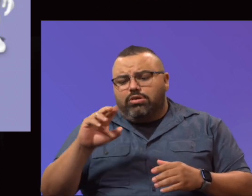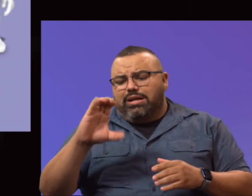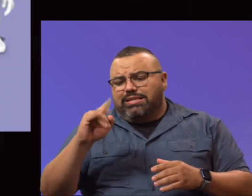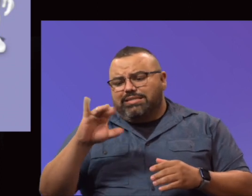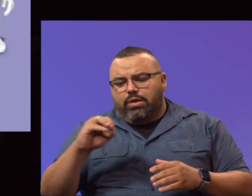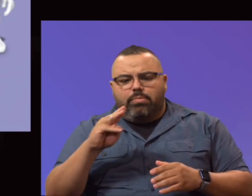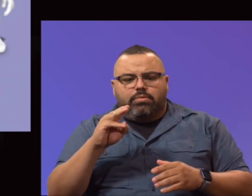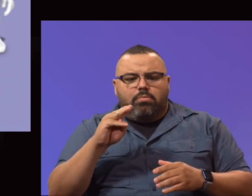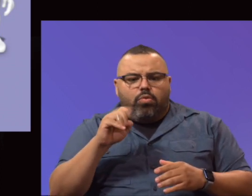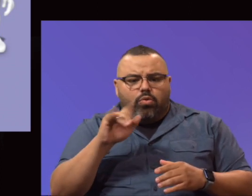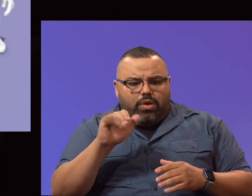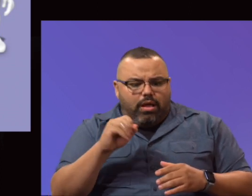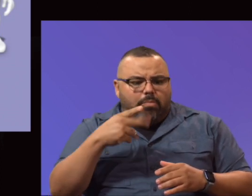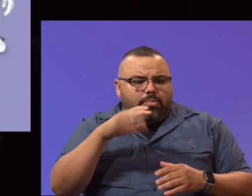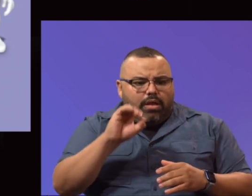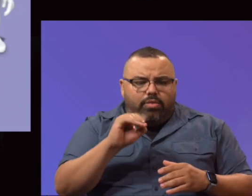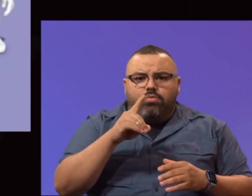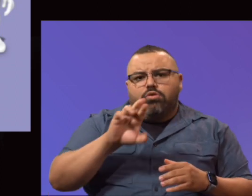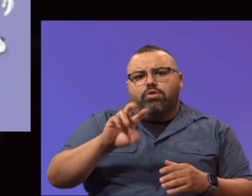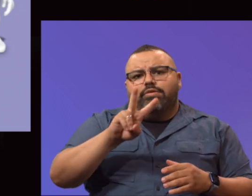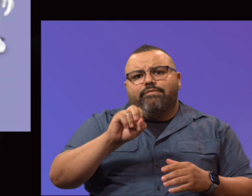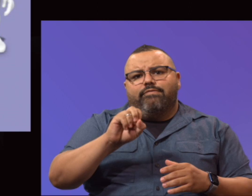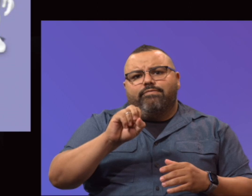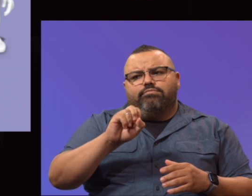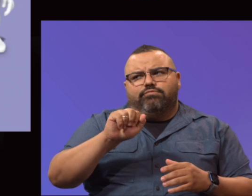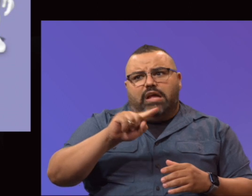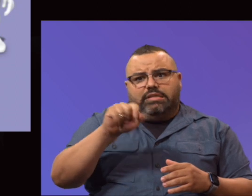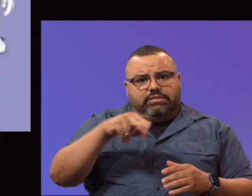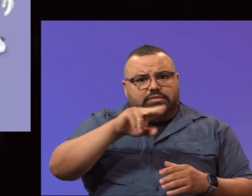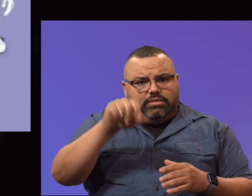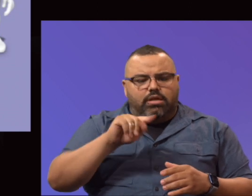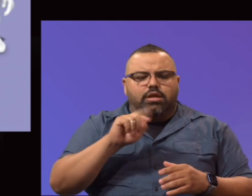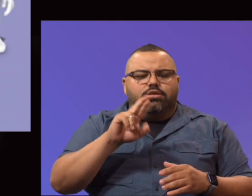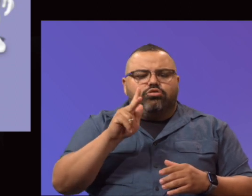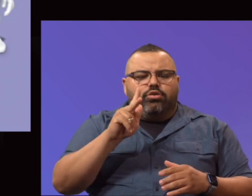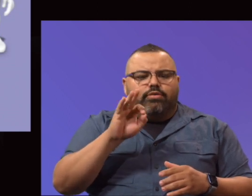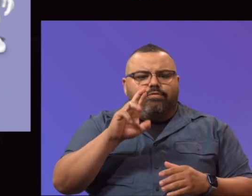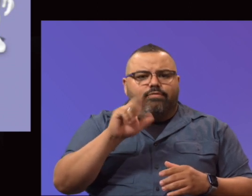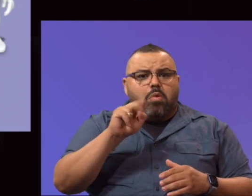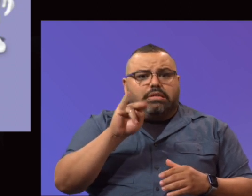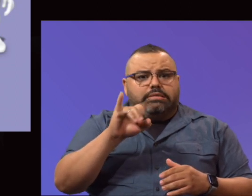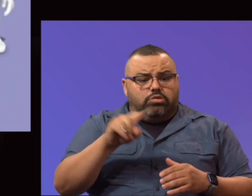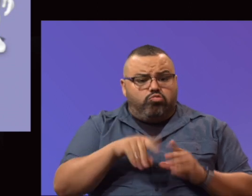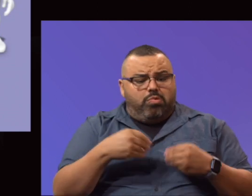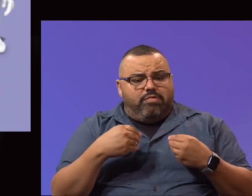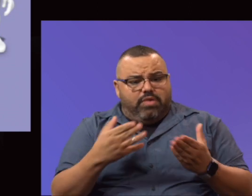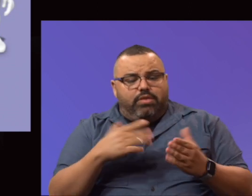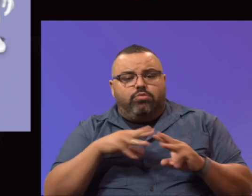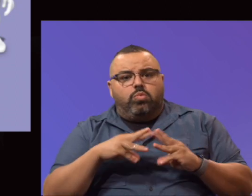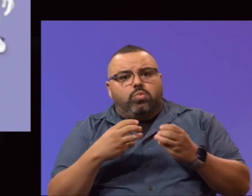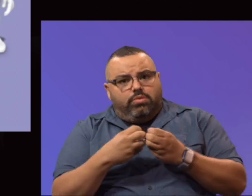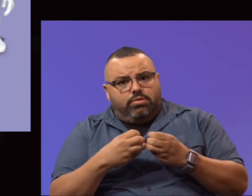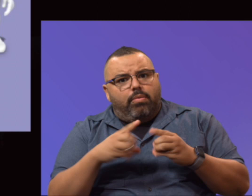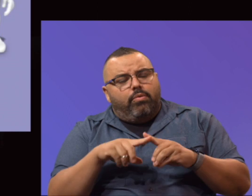Ms. Montoya, Mr. Prado, Dr. Vasquez, and Ms. Turk Francis for providing these workshops,